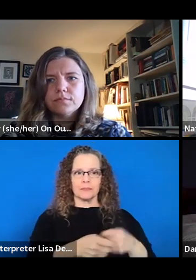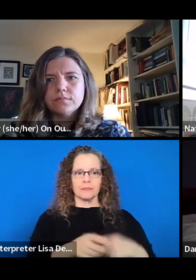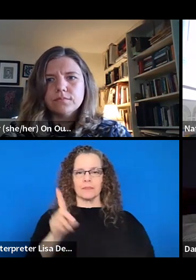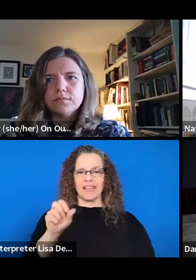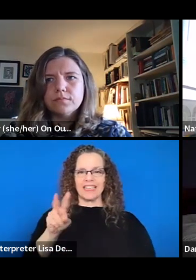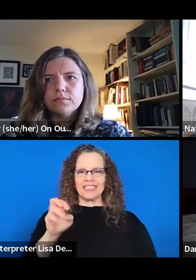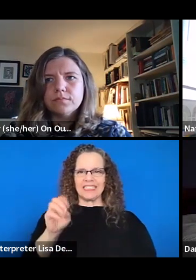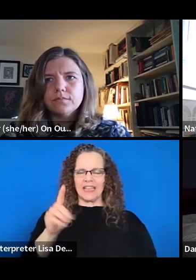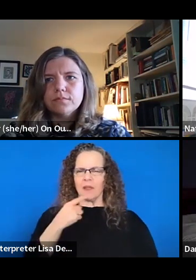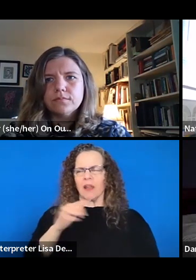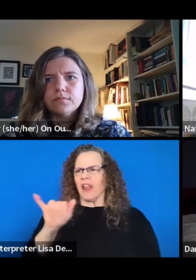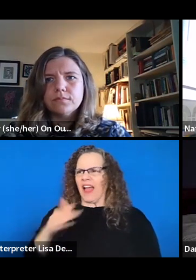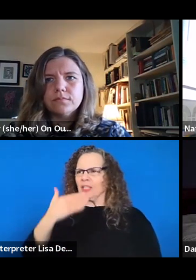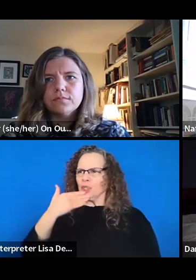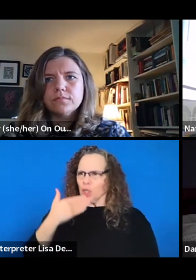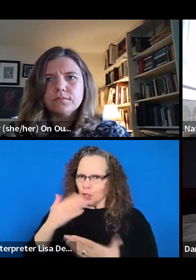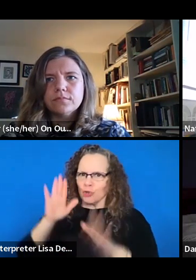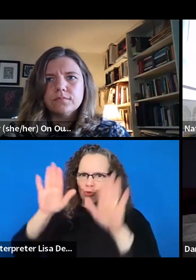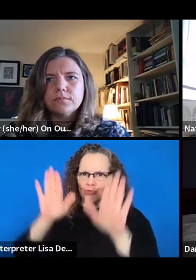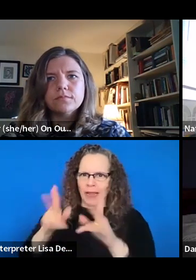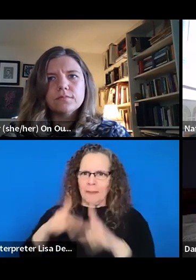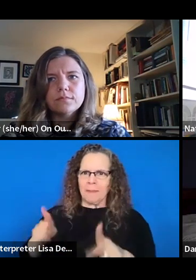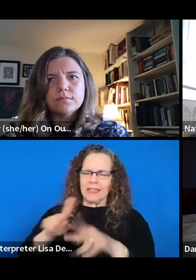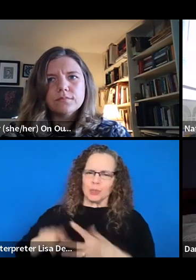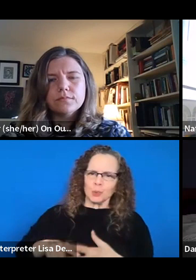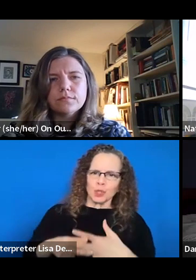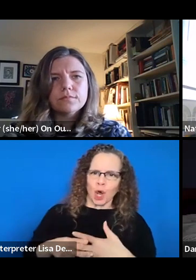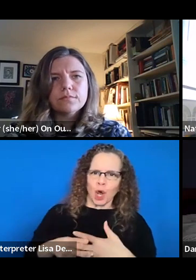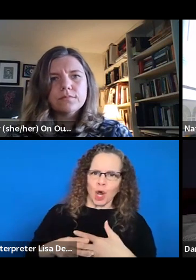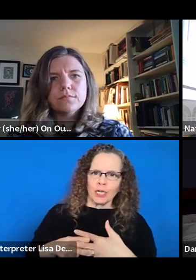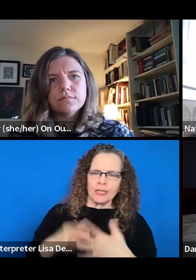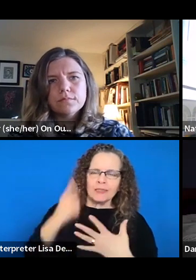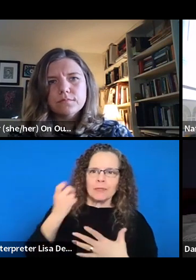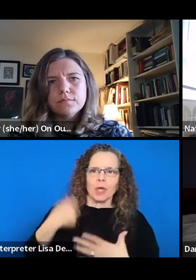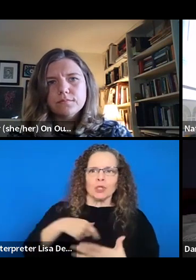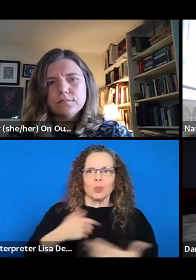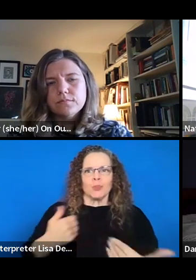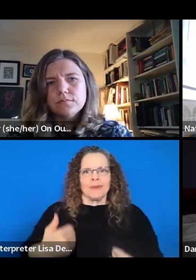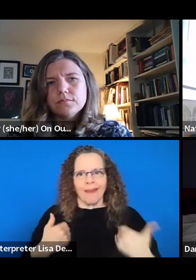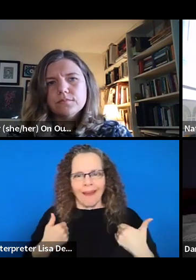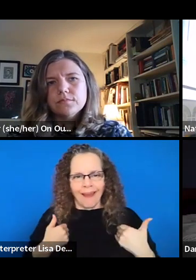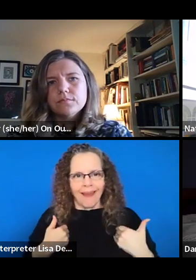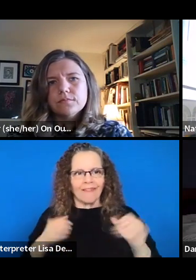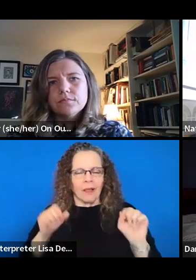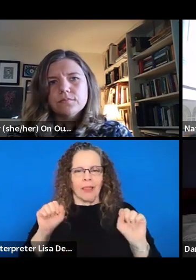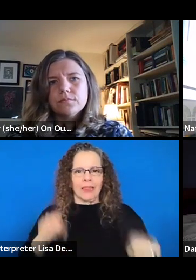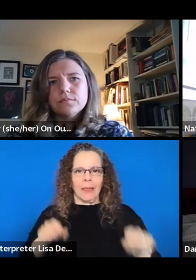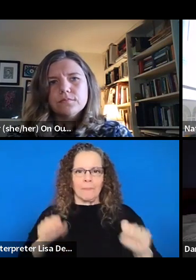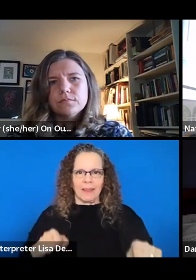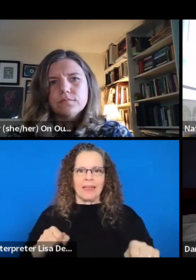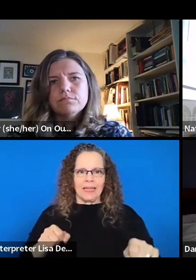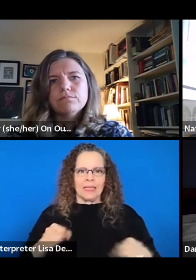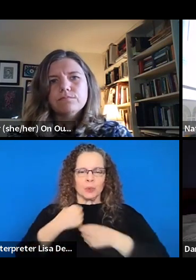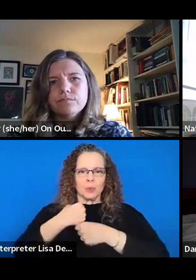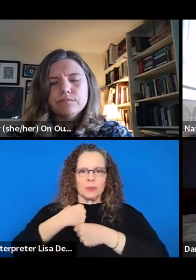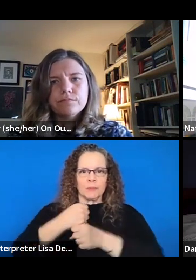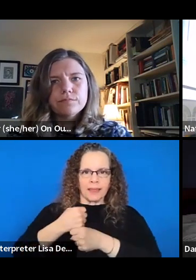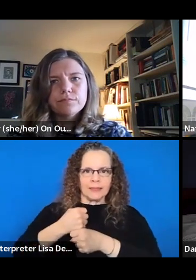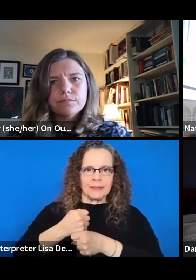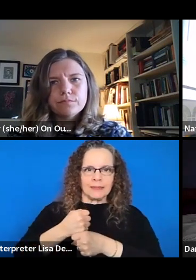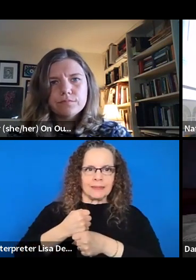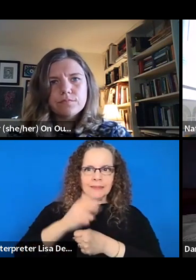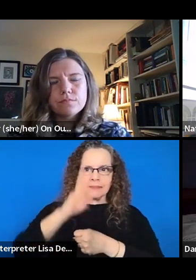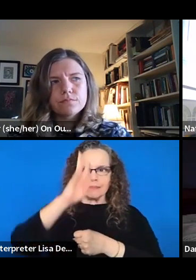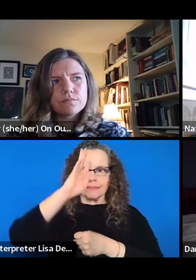because I think that that is something that we possess, right? We possess the ability to be generative and to create